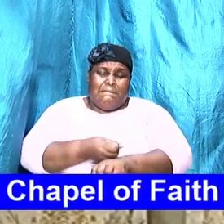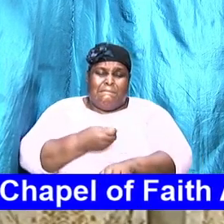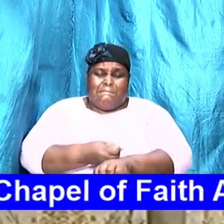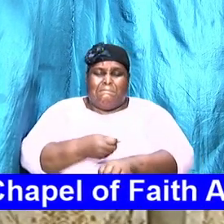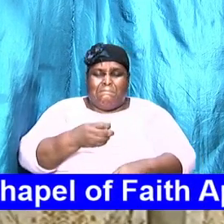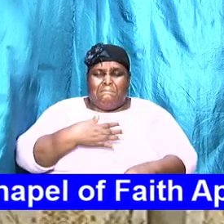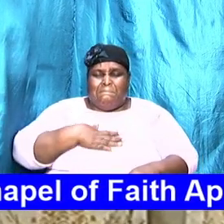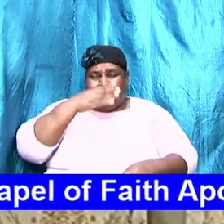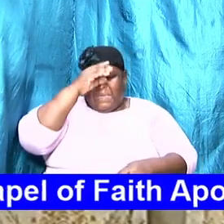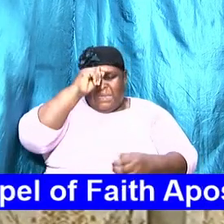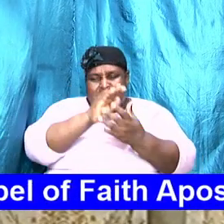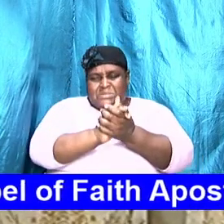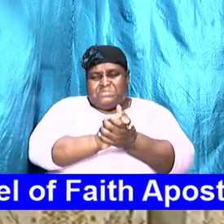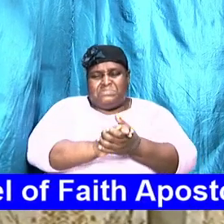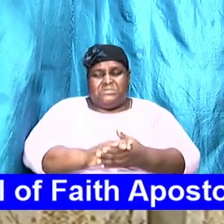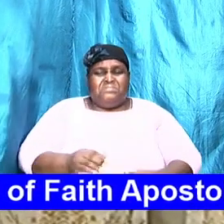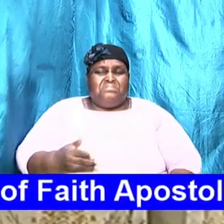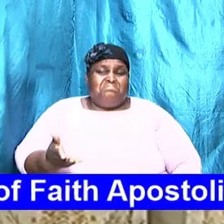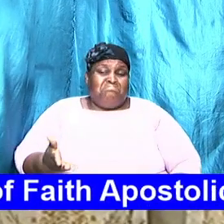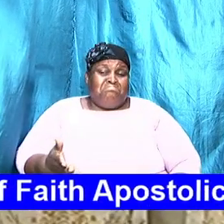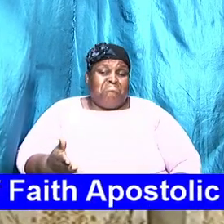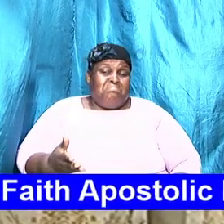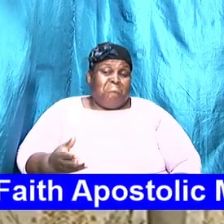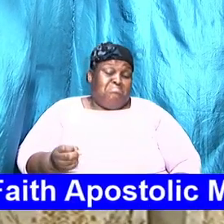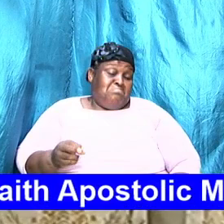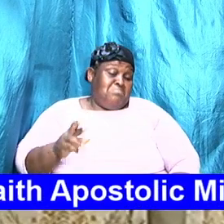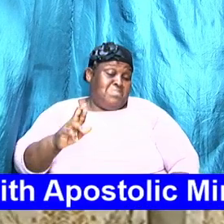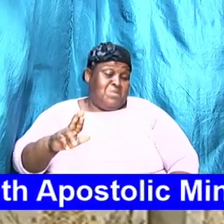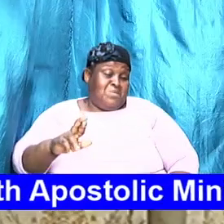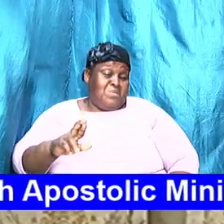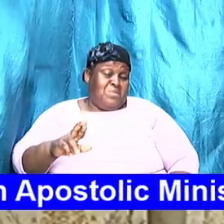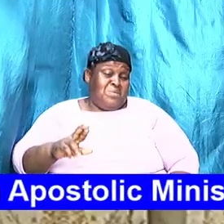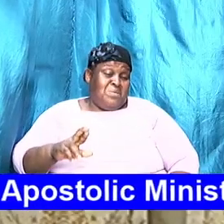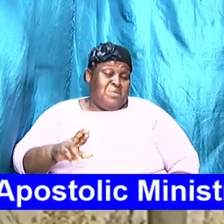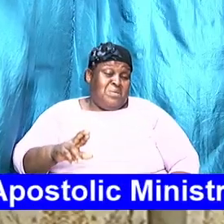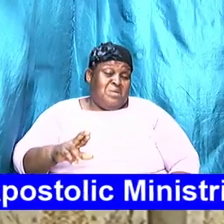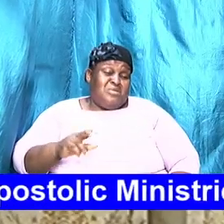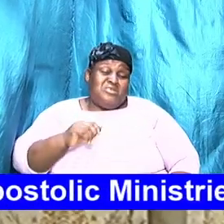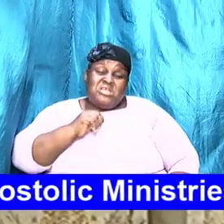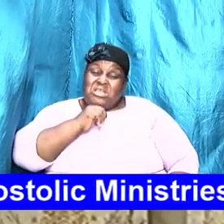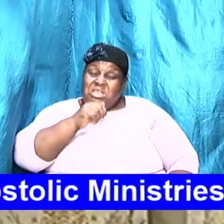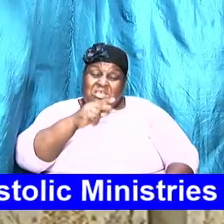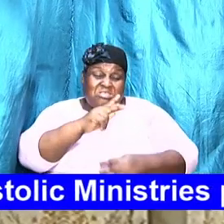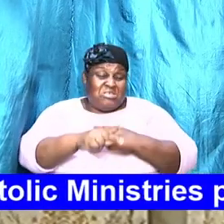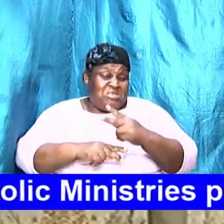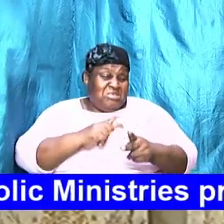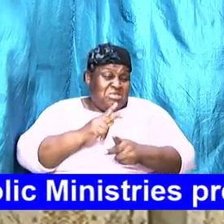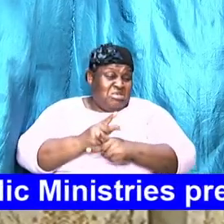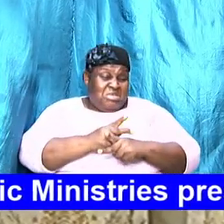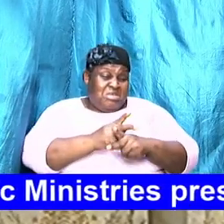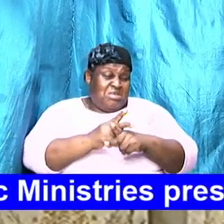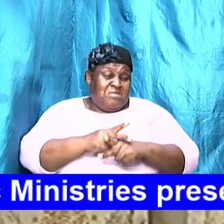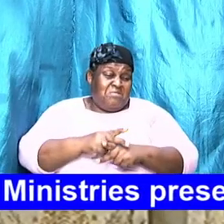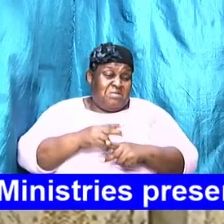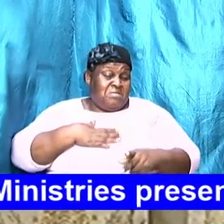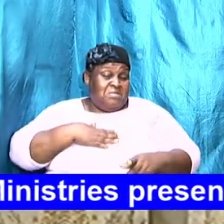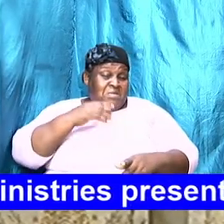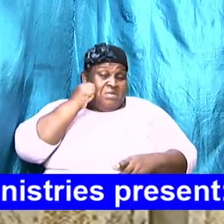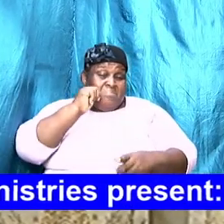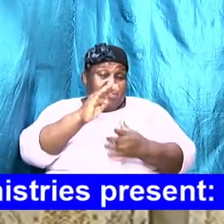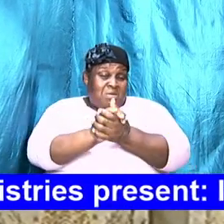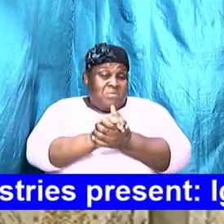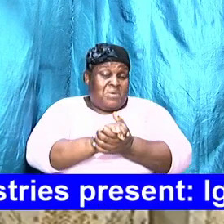husband is. Or how uncaring my wife is. Or